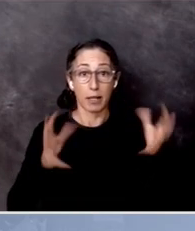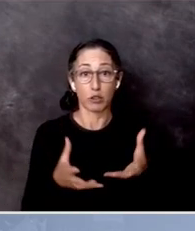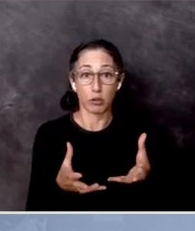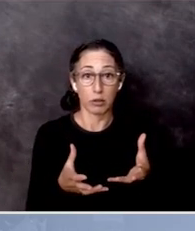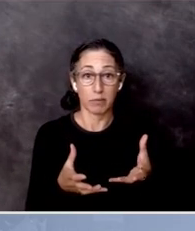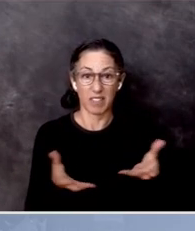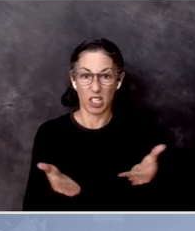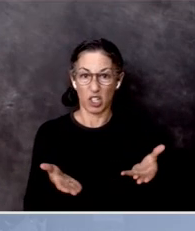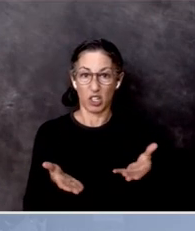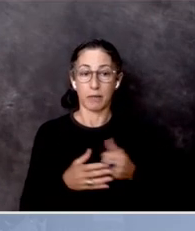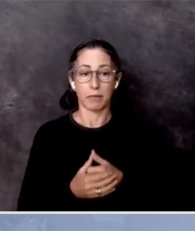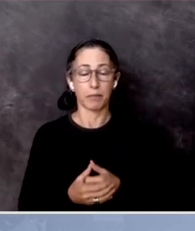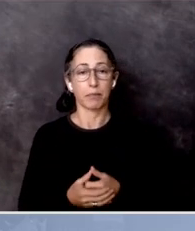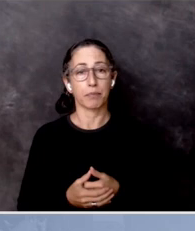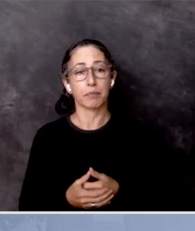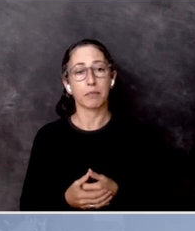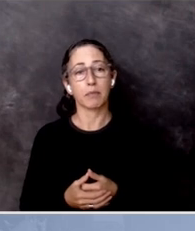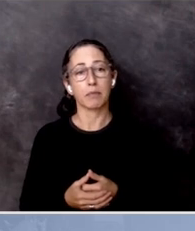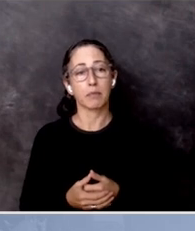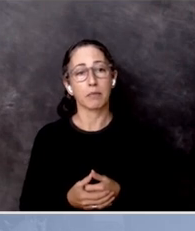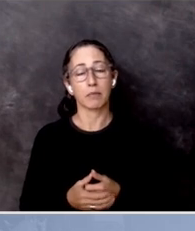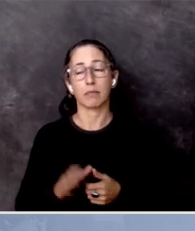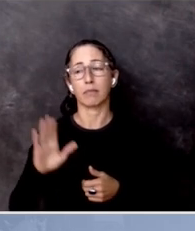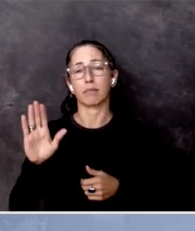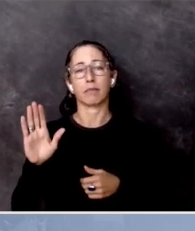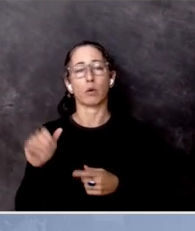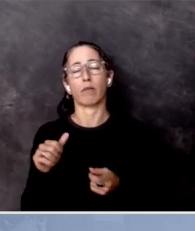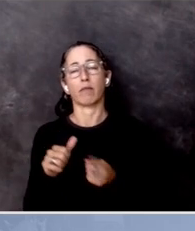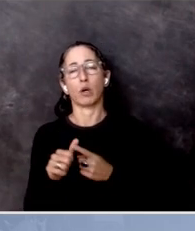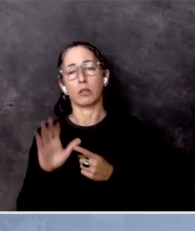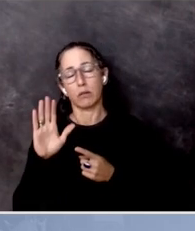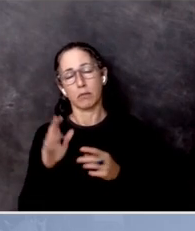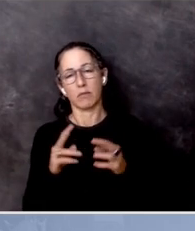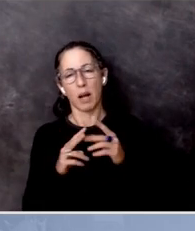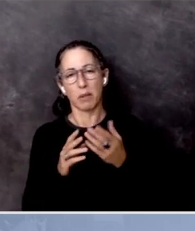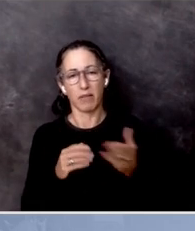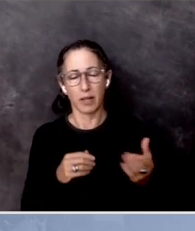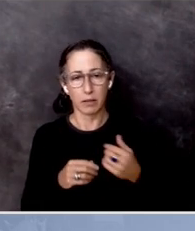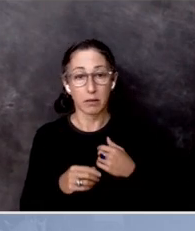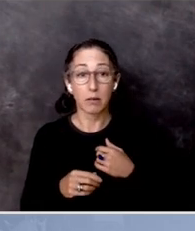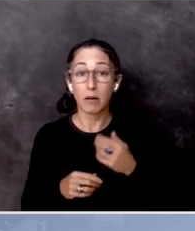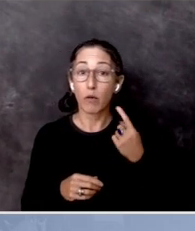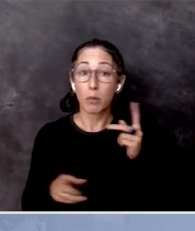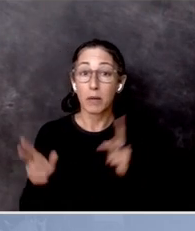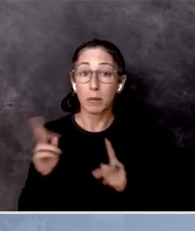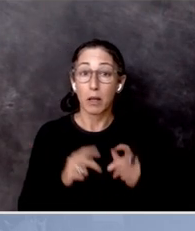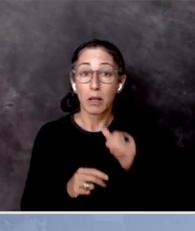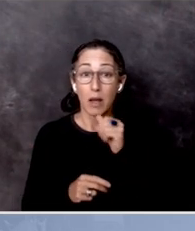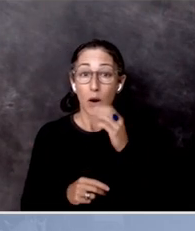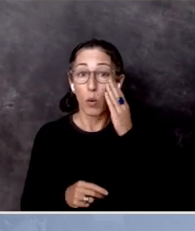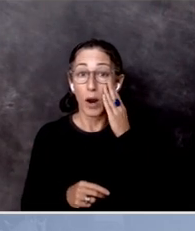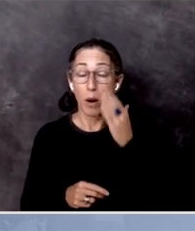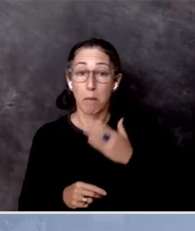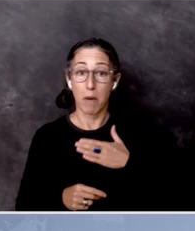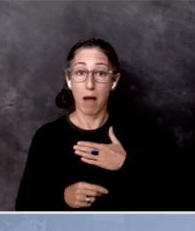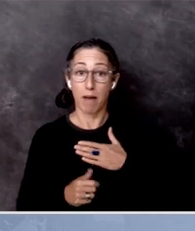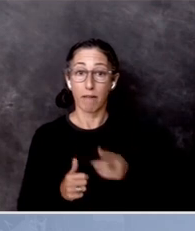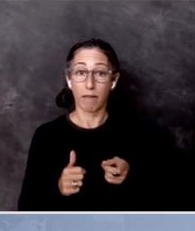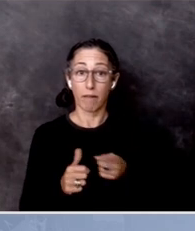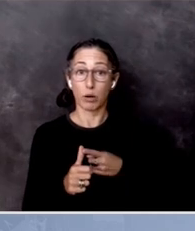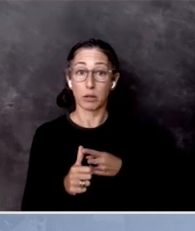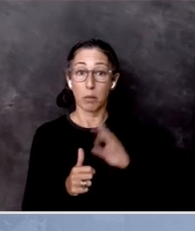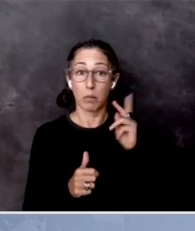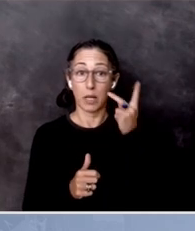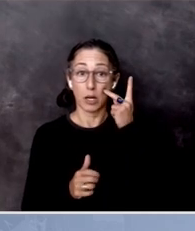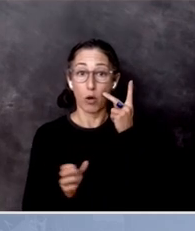Well, look, first of all, a couple of things I got to say, for those of you who were not aware, my first political office